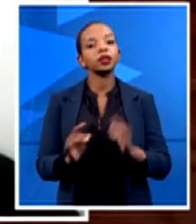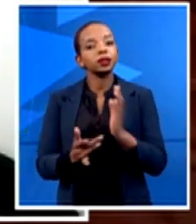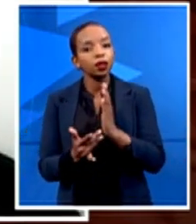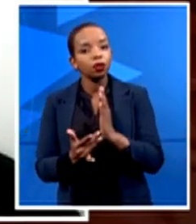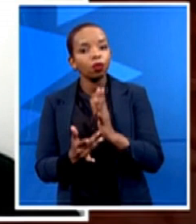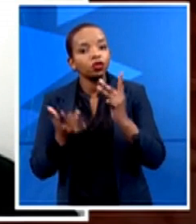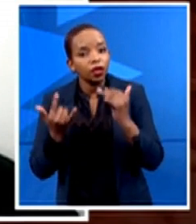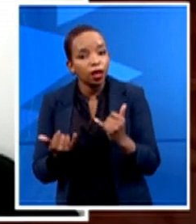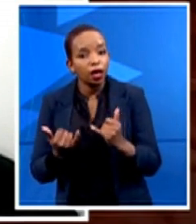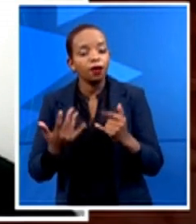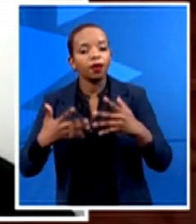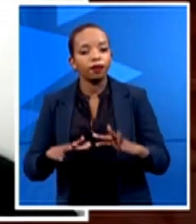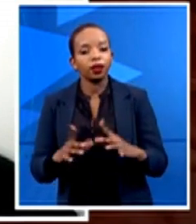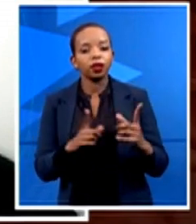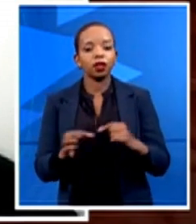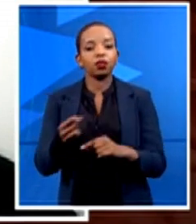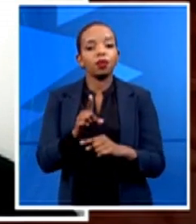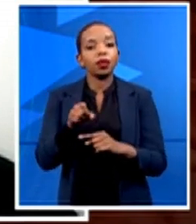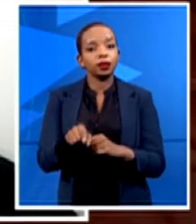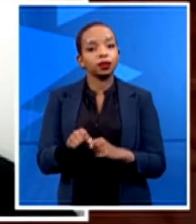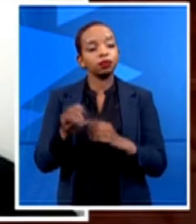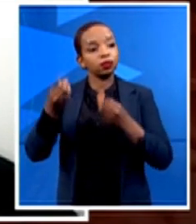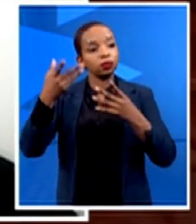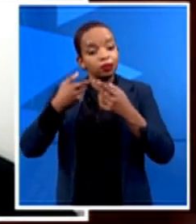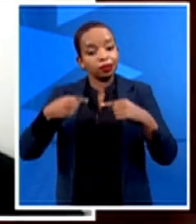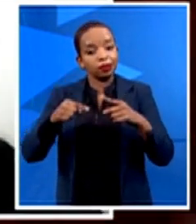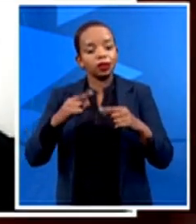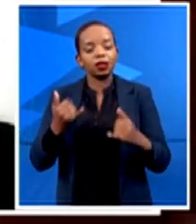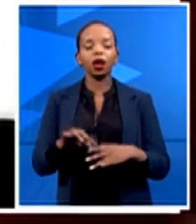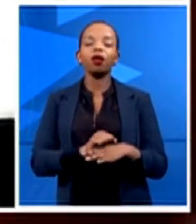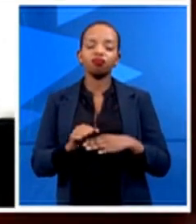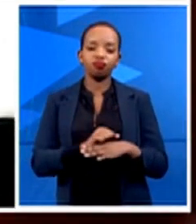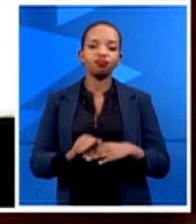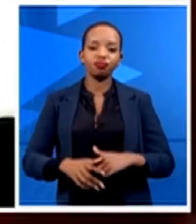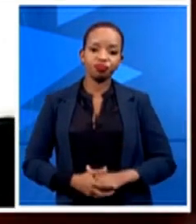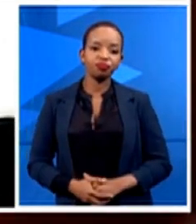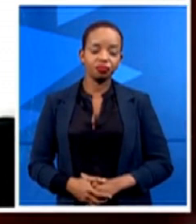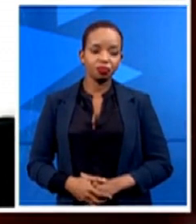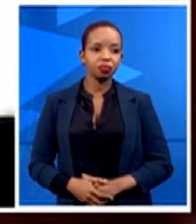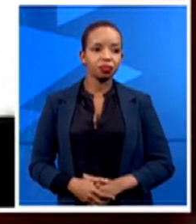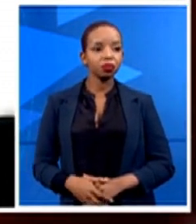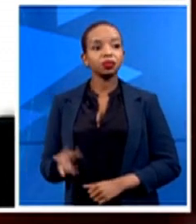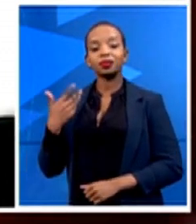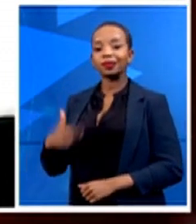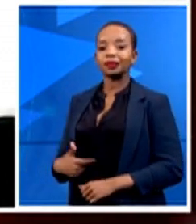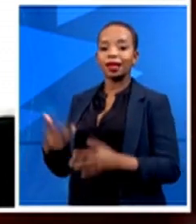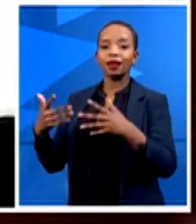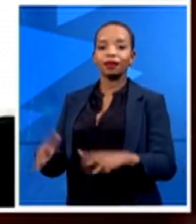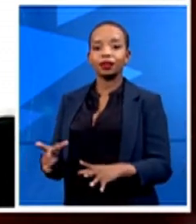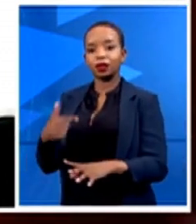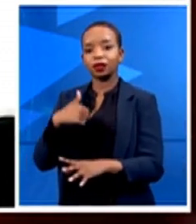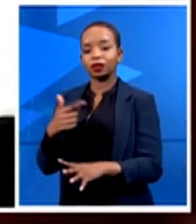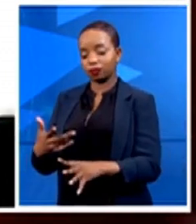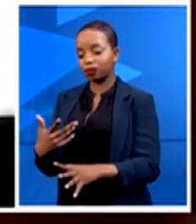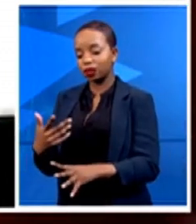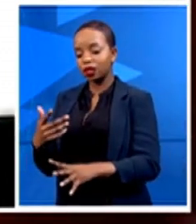is in actual fact practical. And, know, I've experienced this touchless technology. I went to